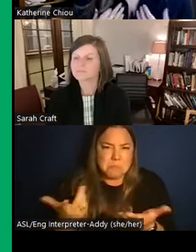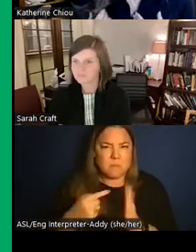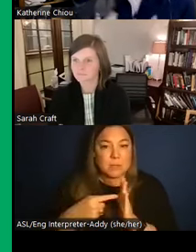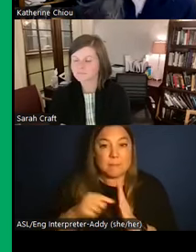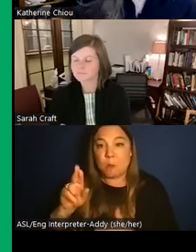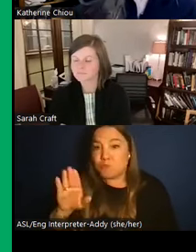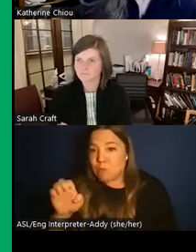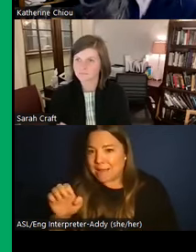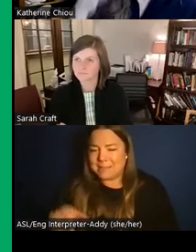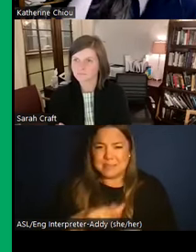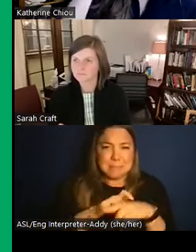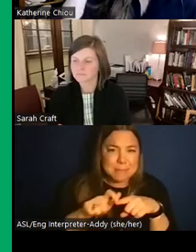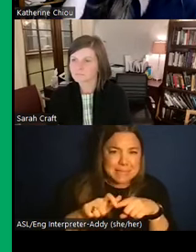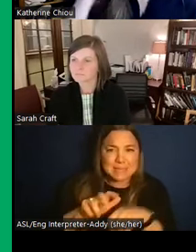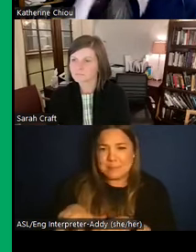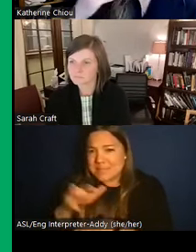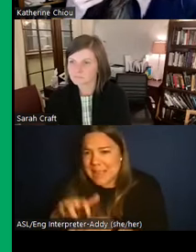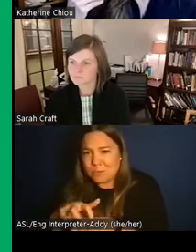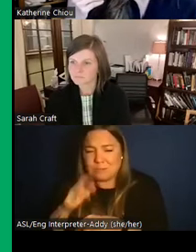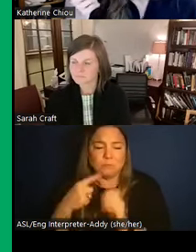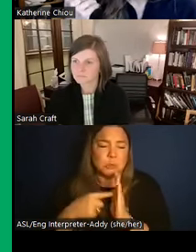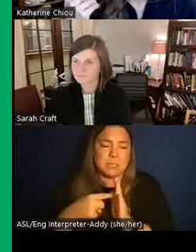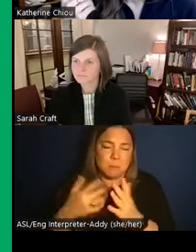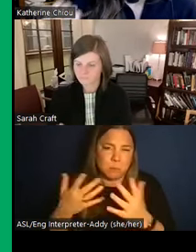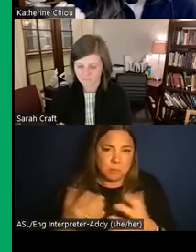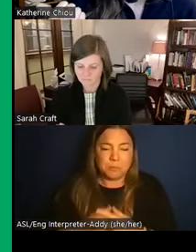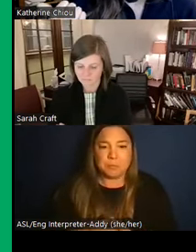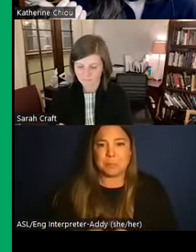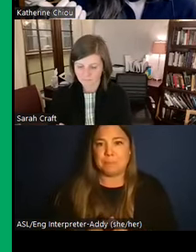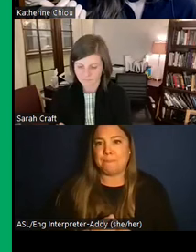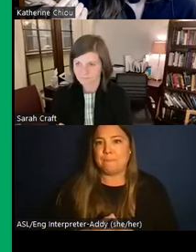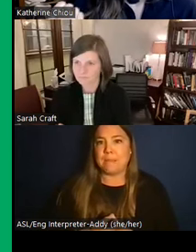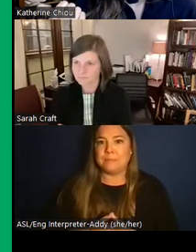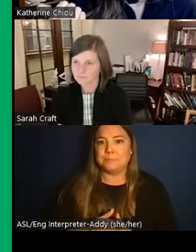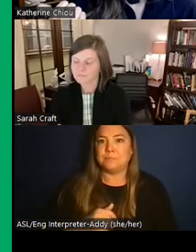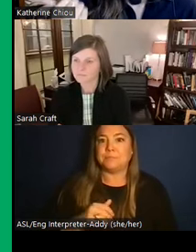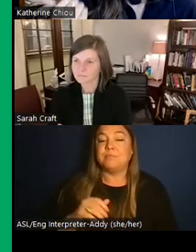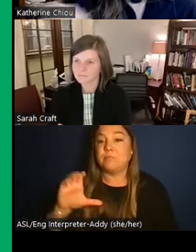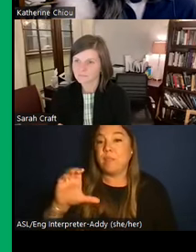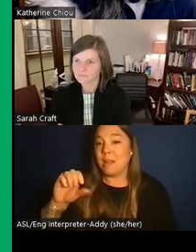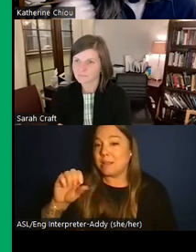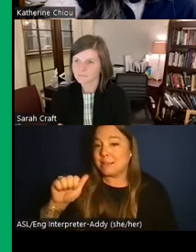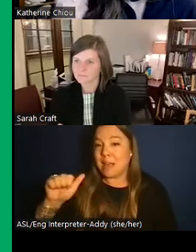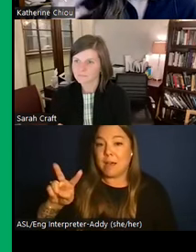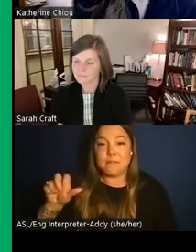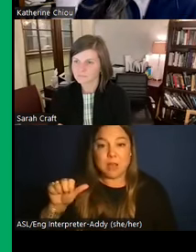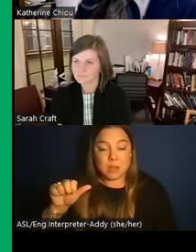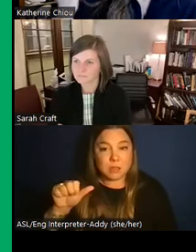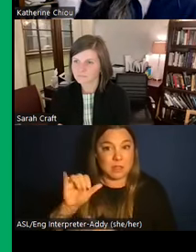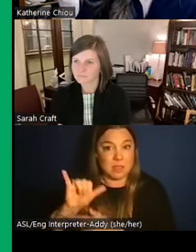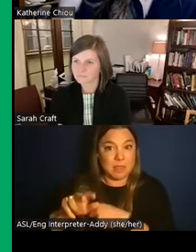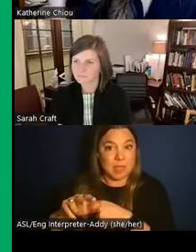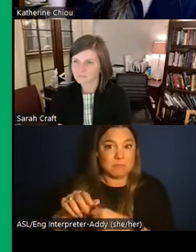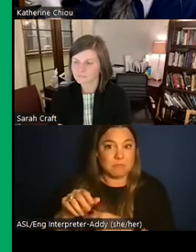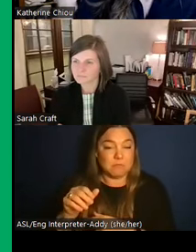potatoes or something like that. So lots of manioc or cassava, and for those of not familiar with that, that's the thing that